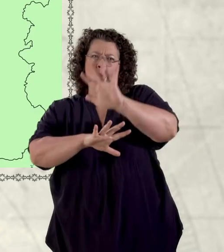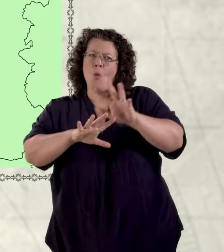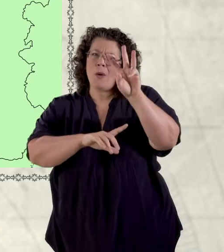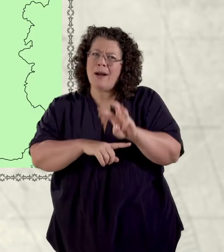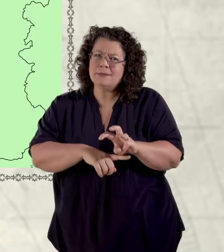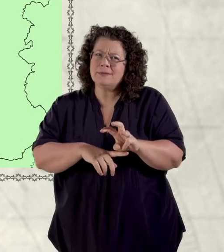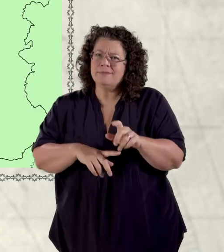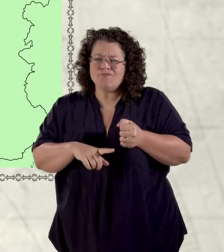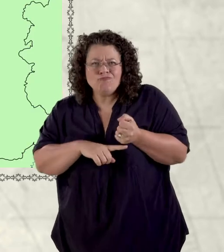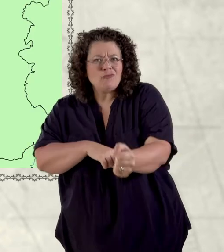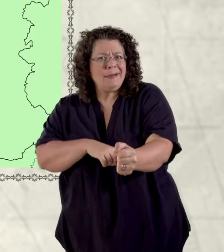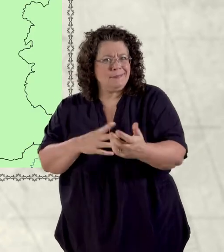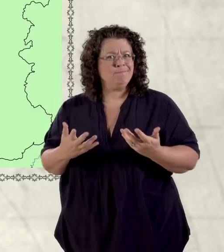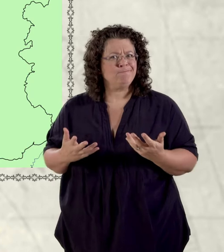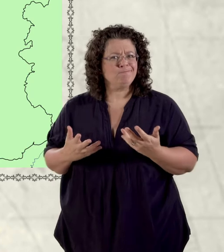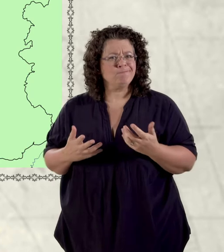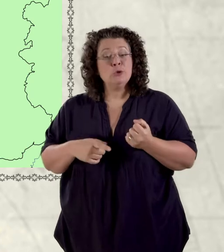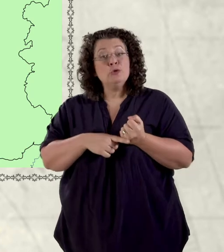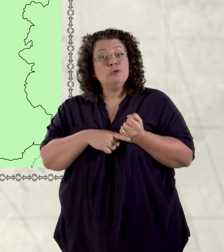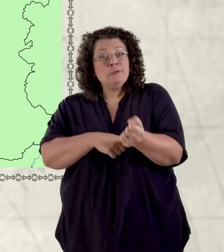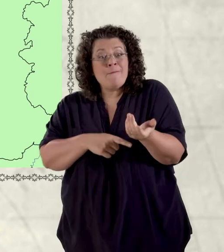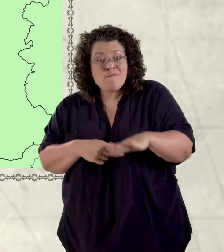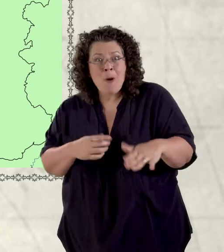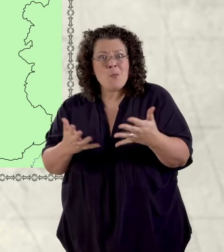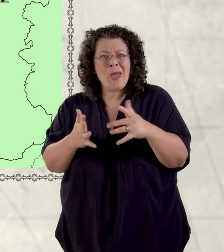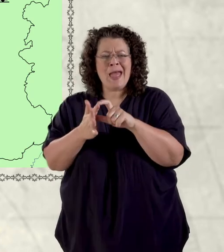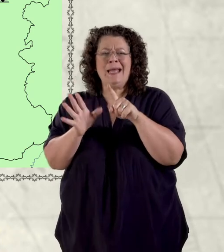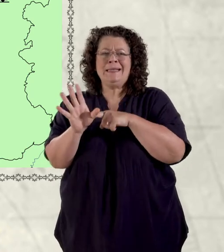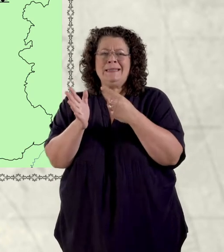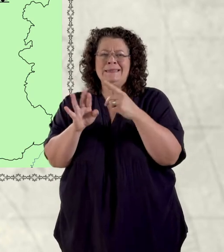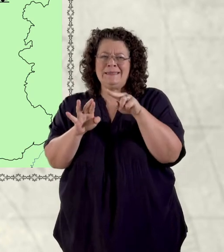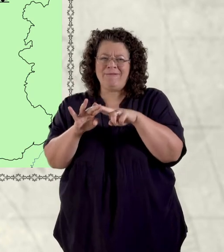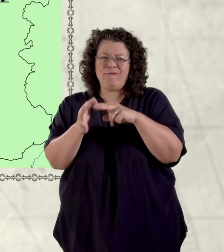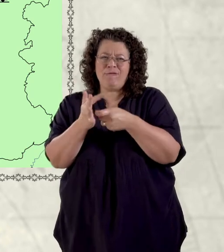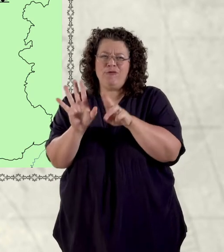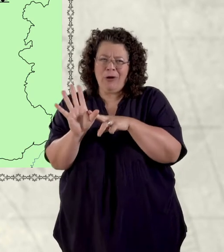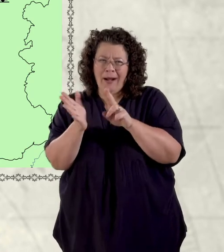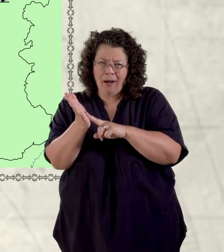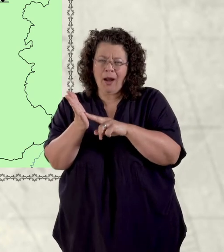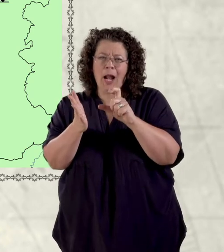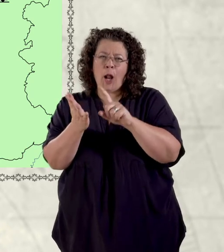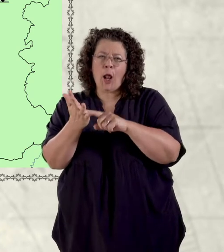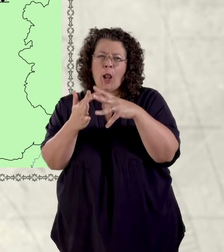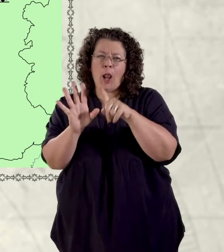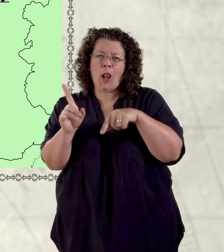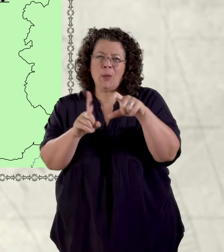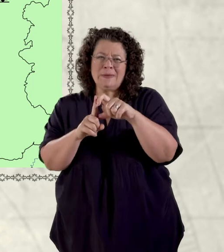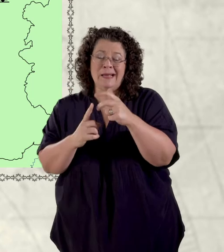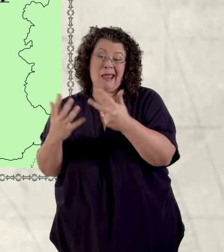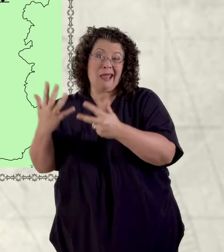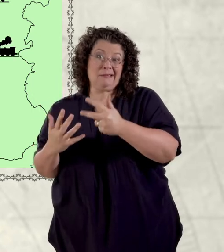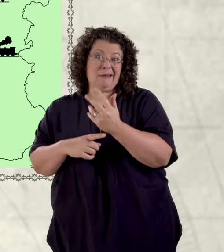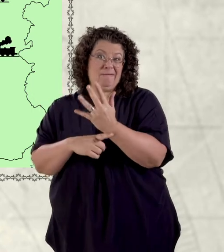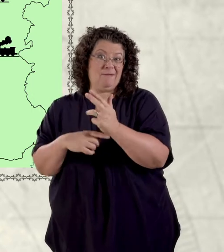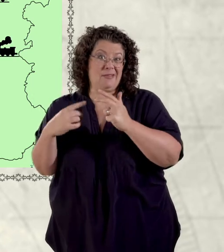of railways railways from duffering clwyd 1858